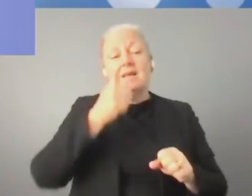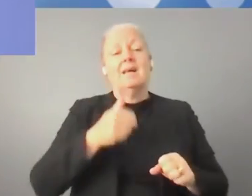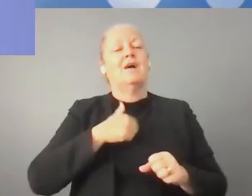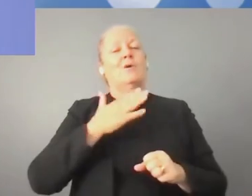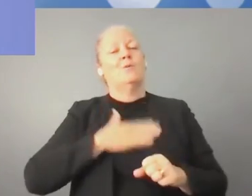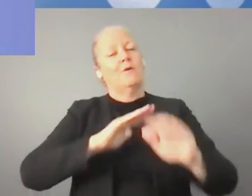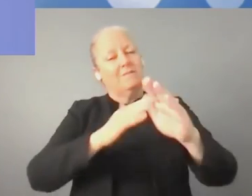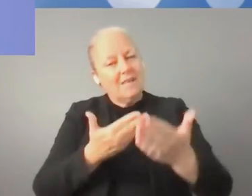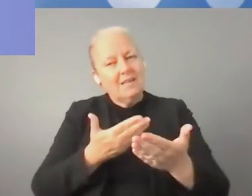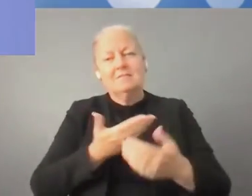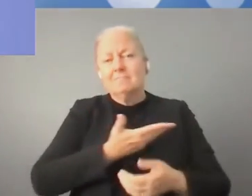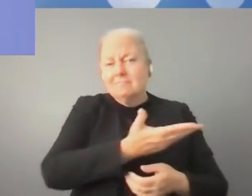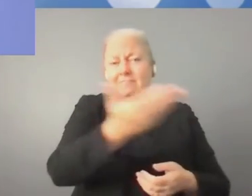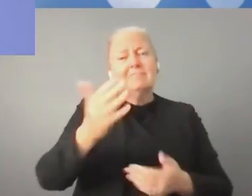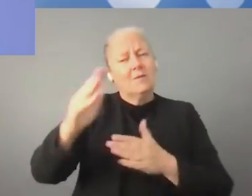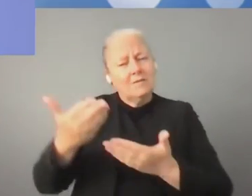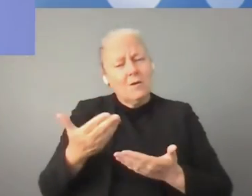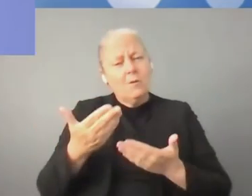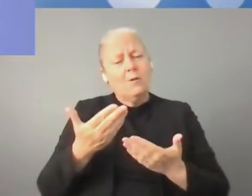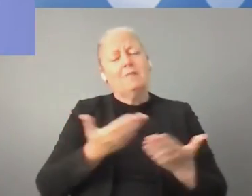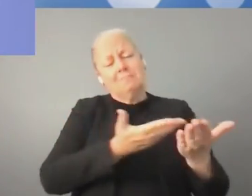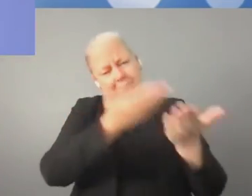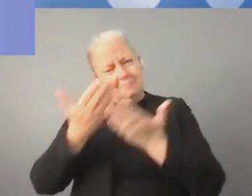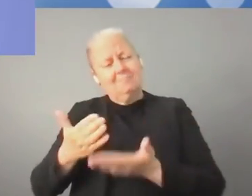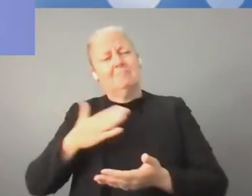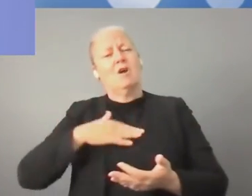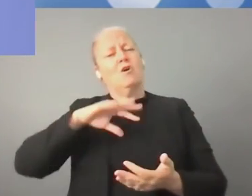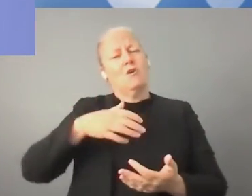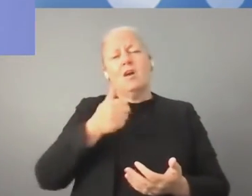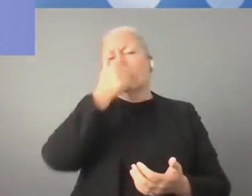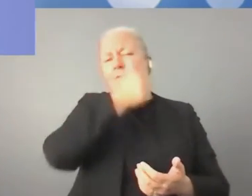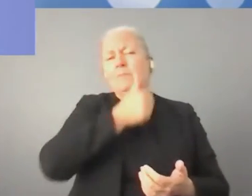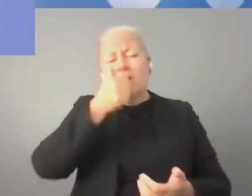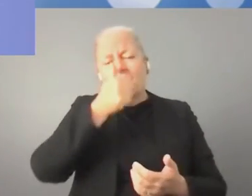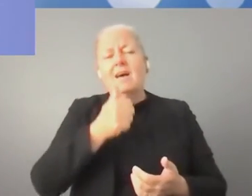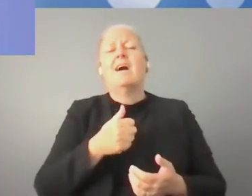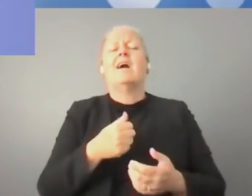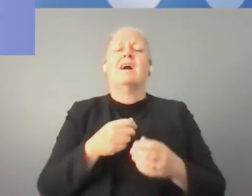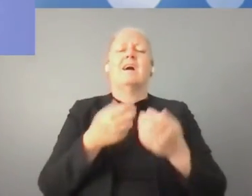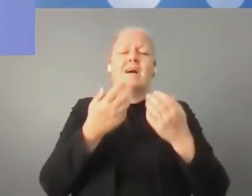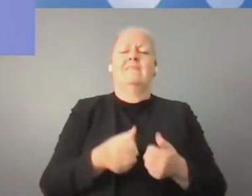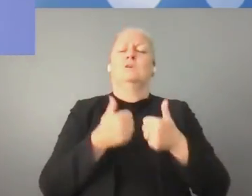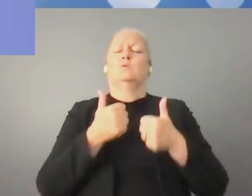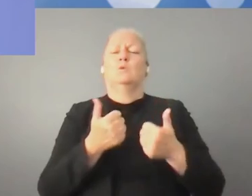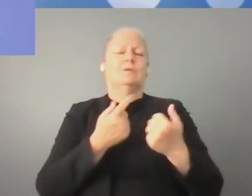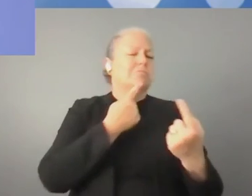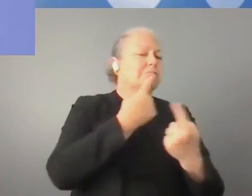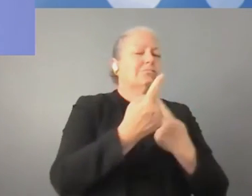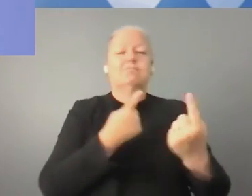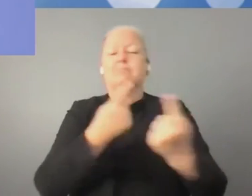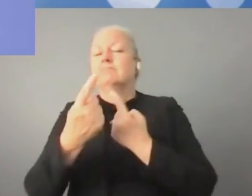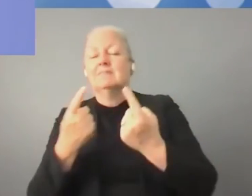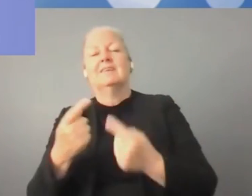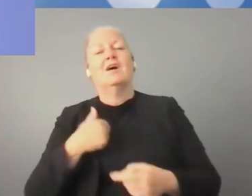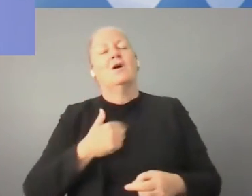all of you to Ethiopia to have a very good host on this. This is what I would like to add.